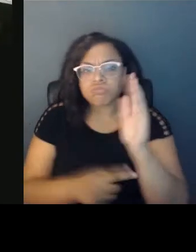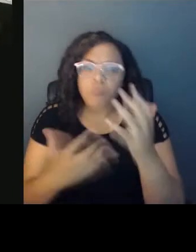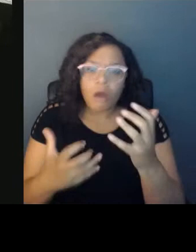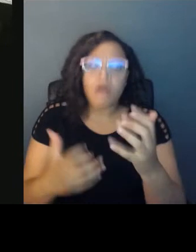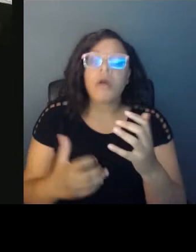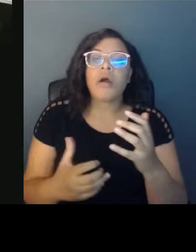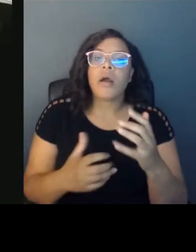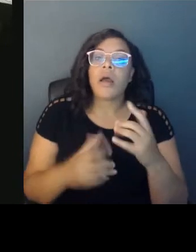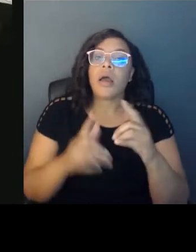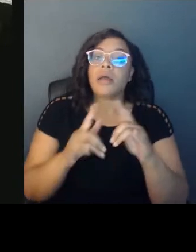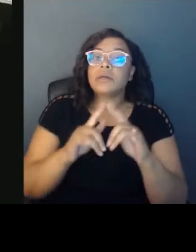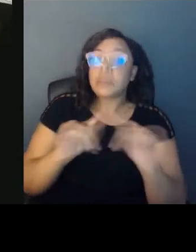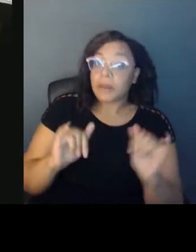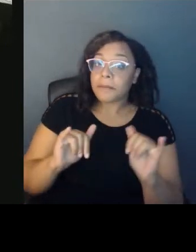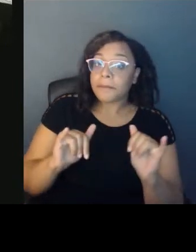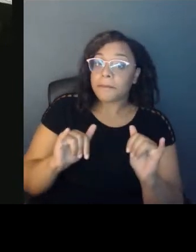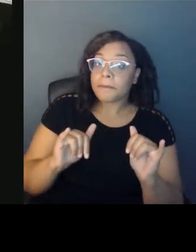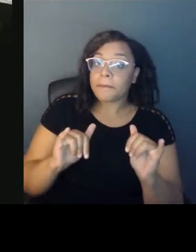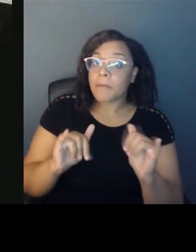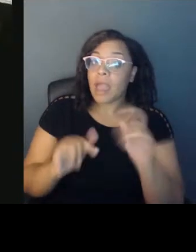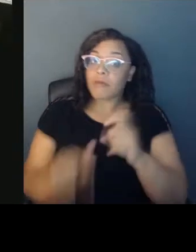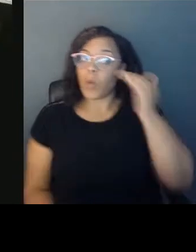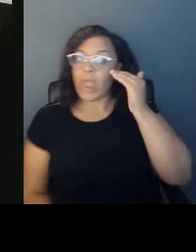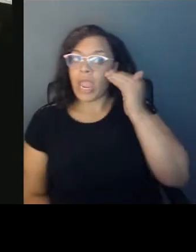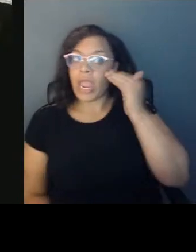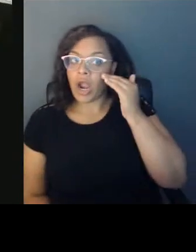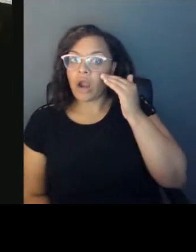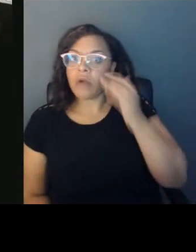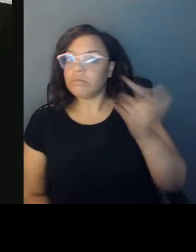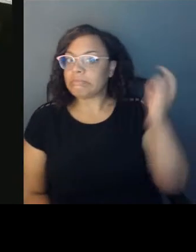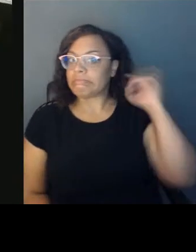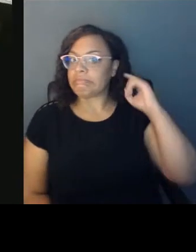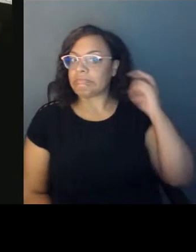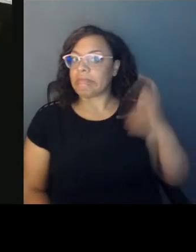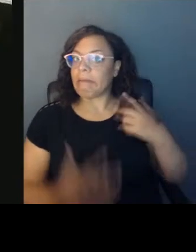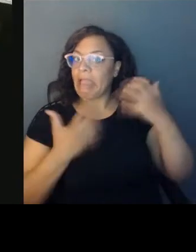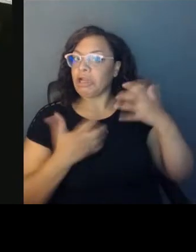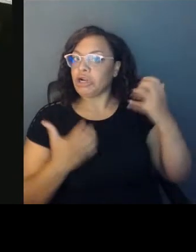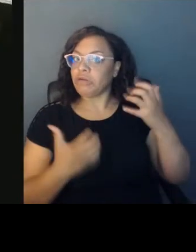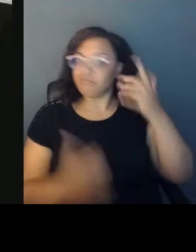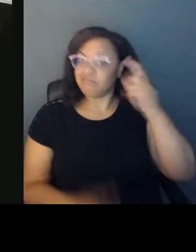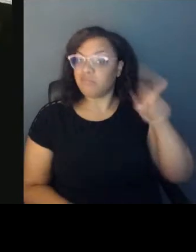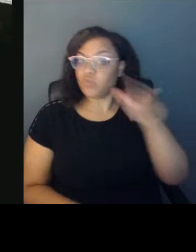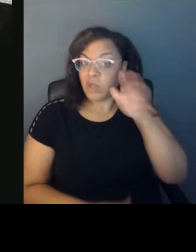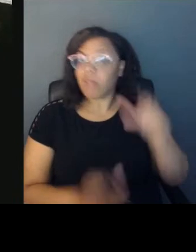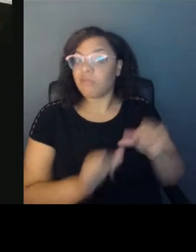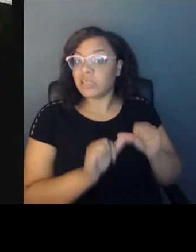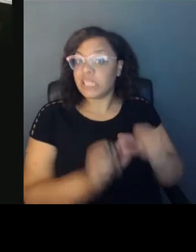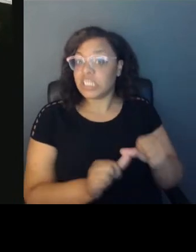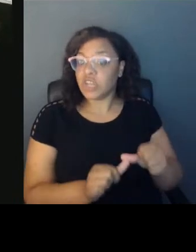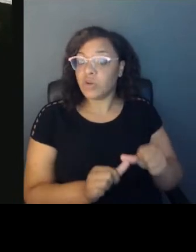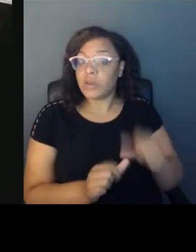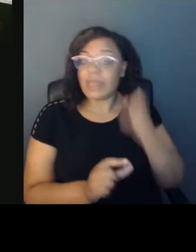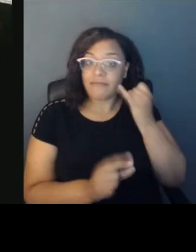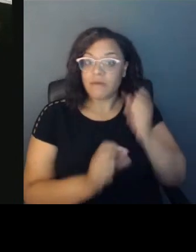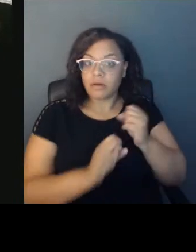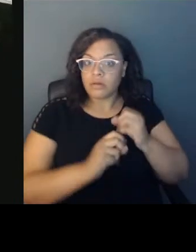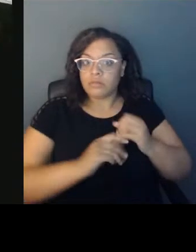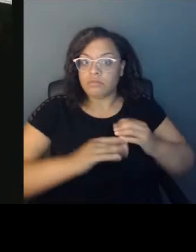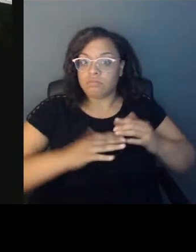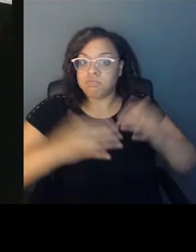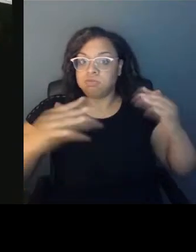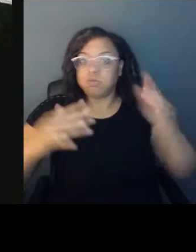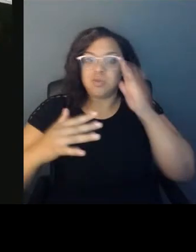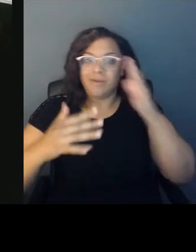be very much aware of that anger because, as you said, it will consume you and it will prevent you from having the type of clarity that's